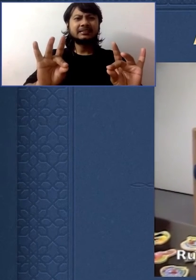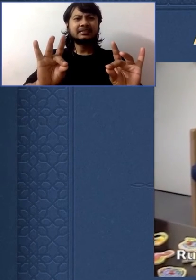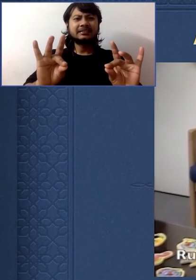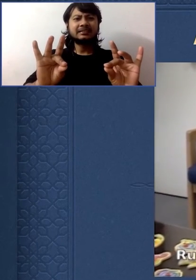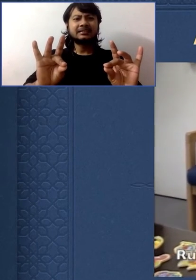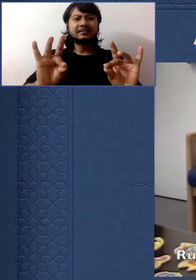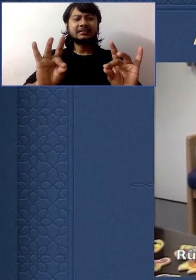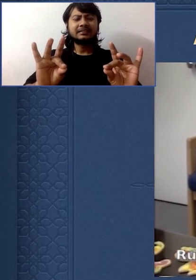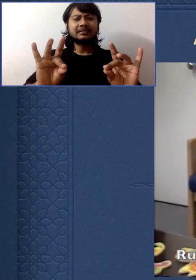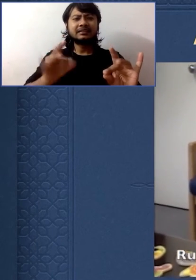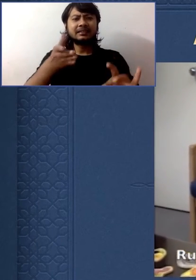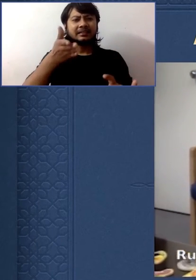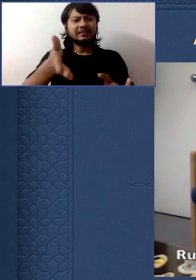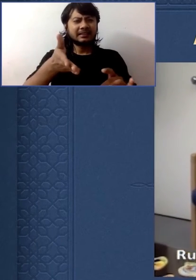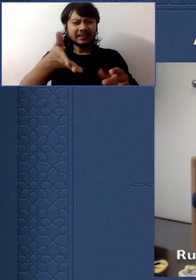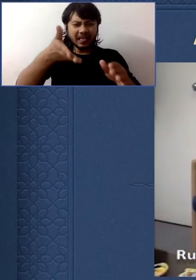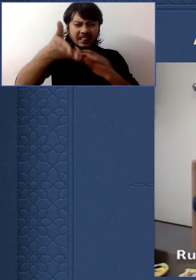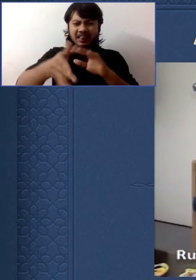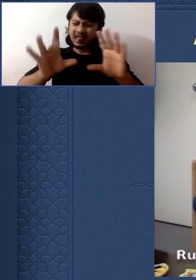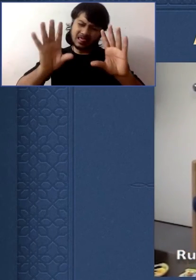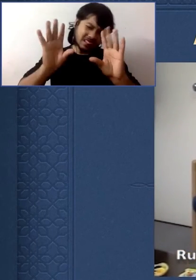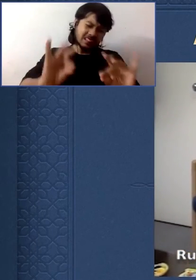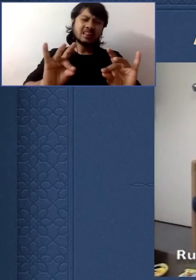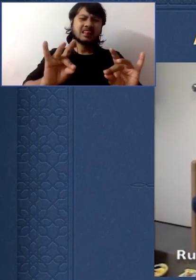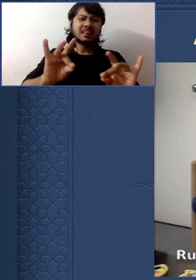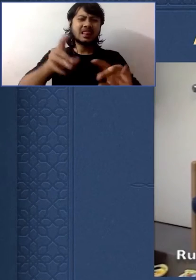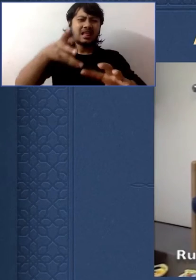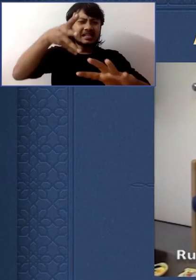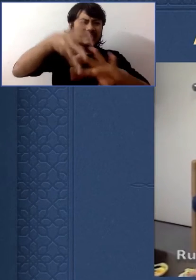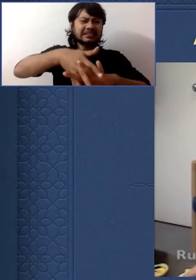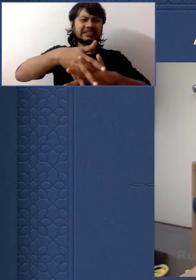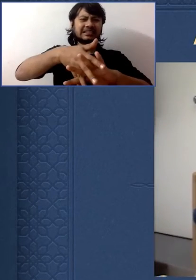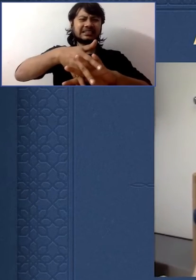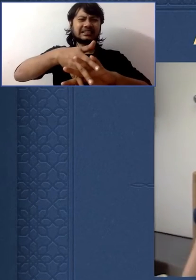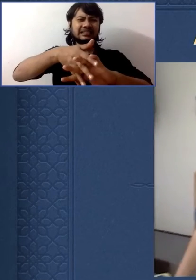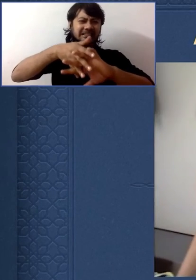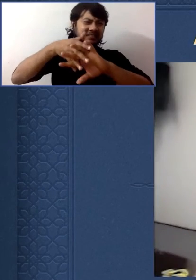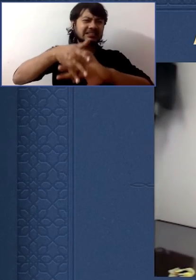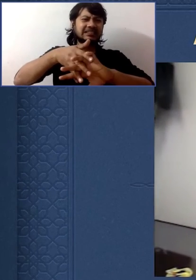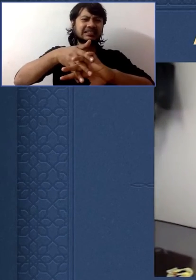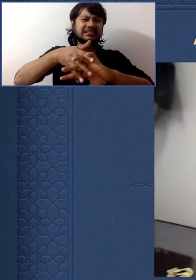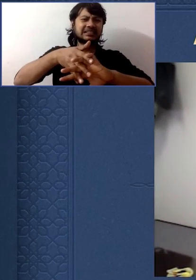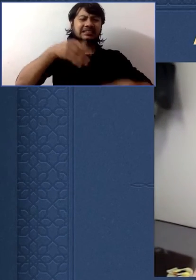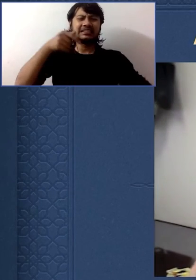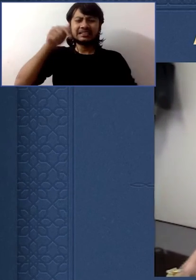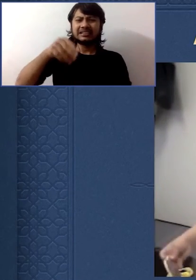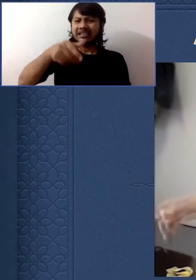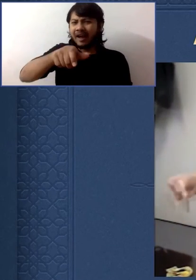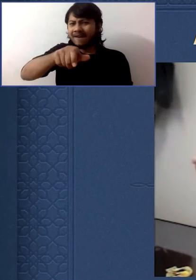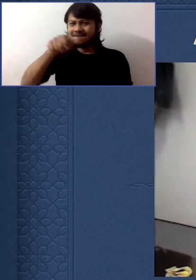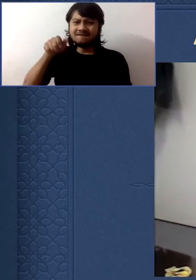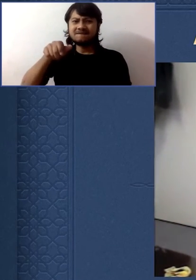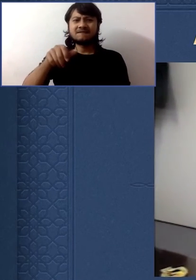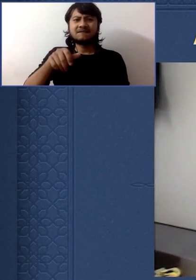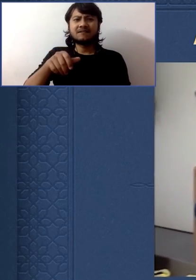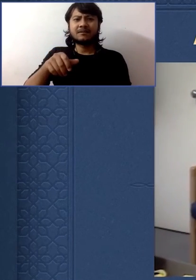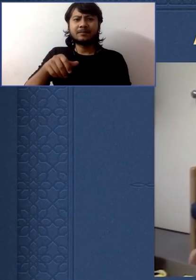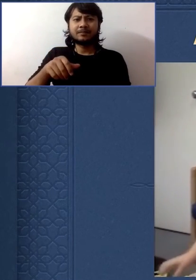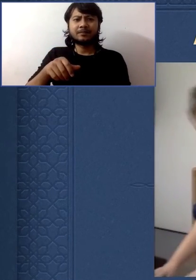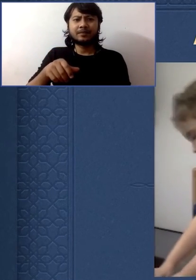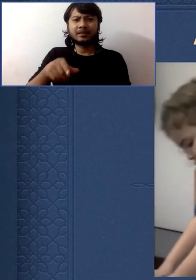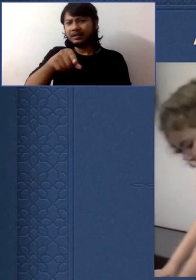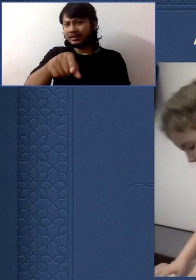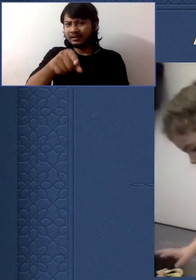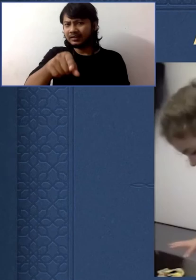He needs stuff. He needs someone's help. For what? For he needs his